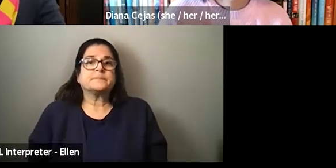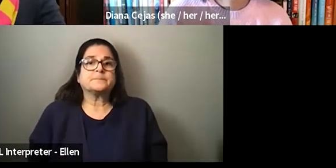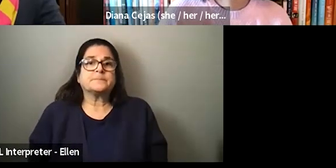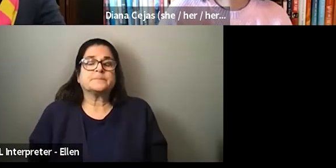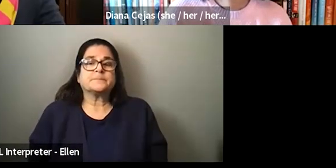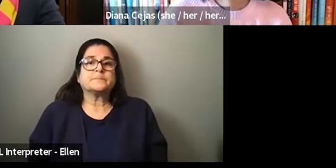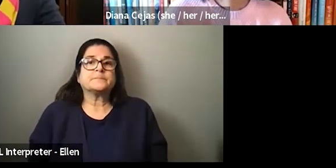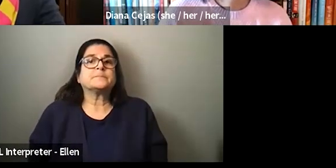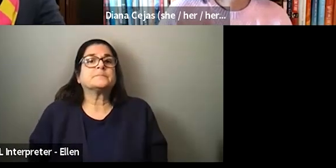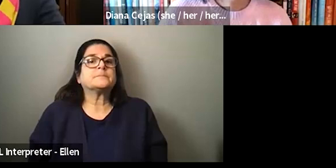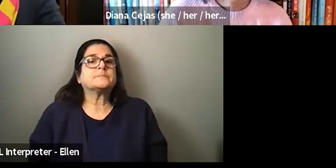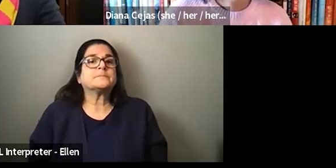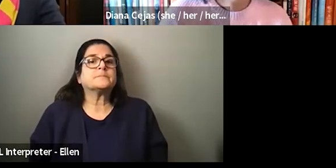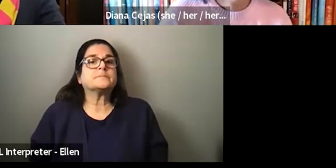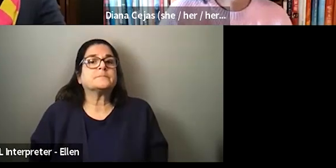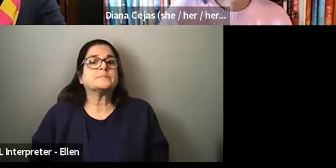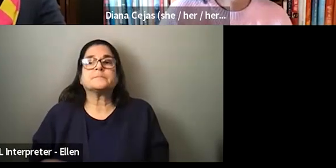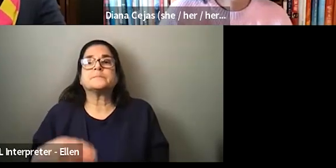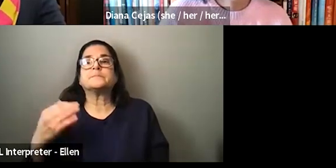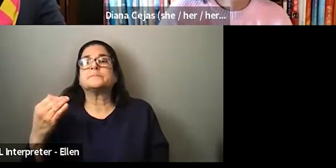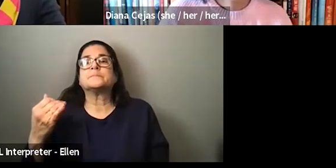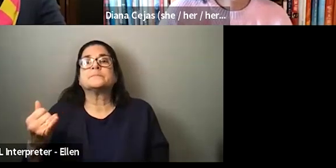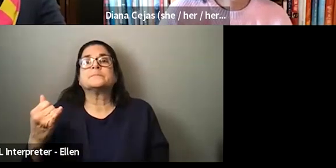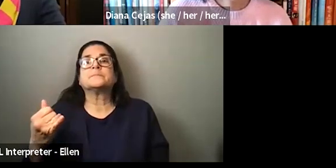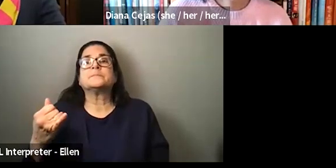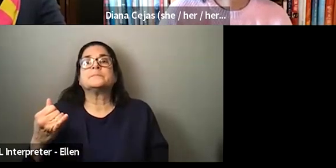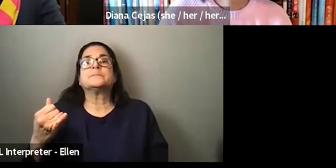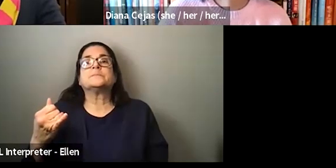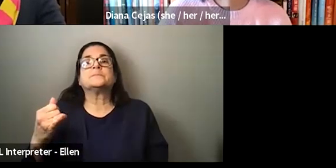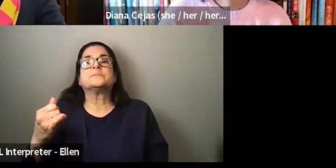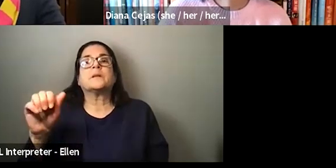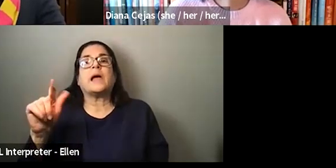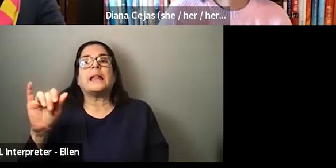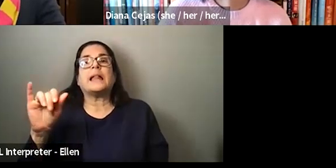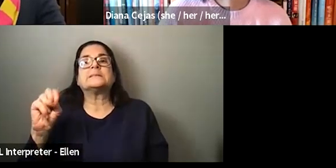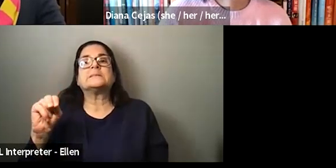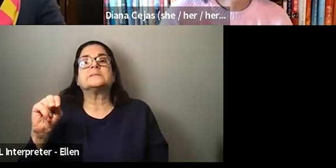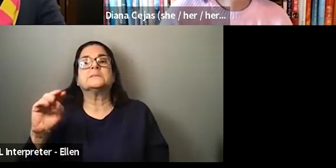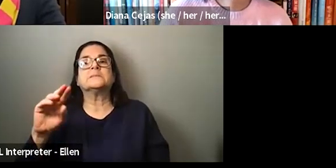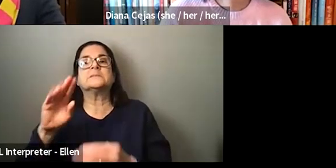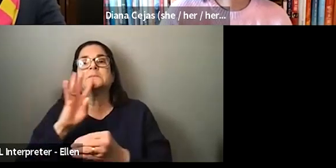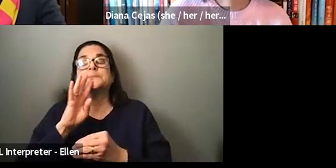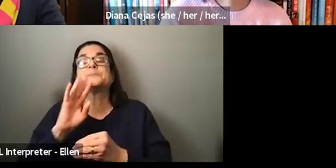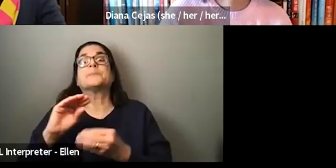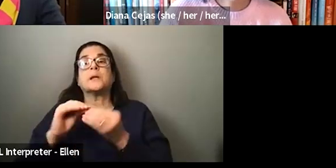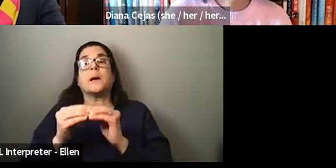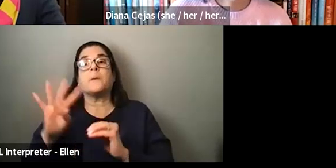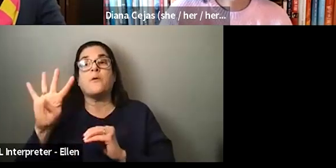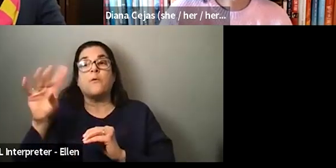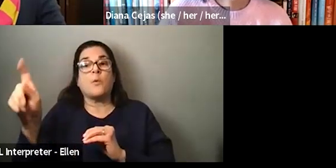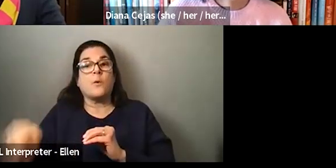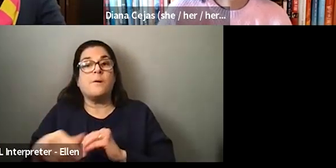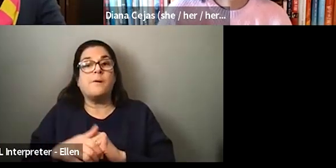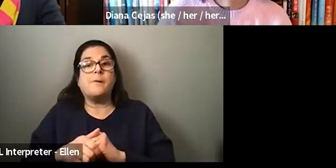So moving on for our question four, um, what advice would you give trainees about,